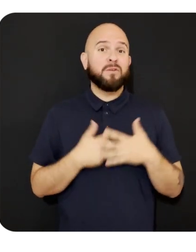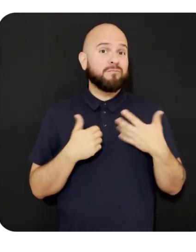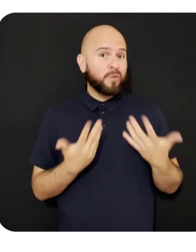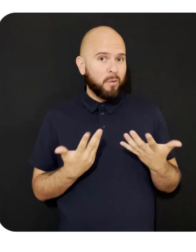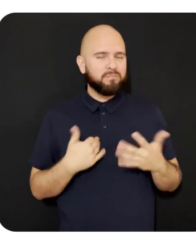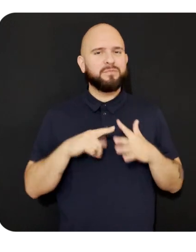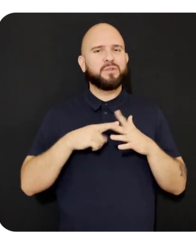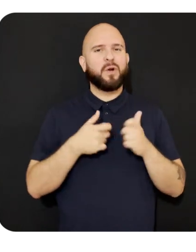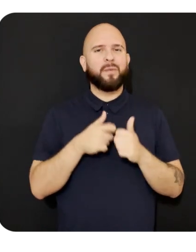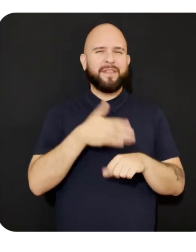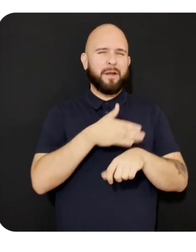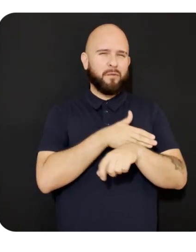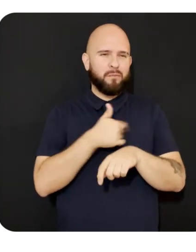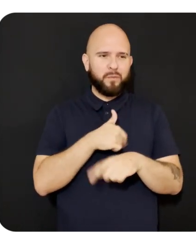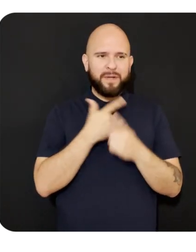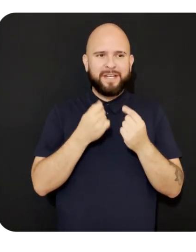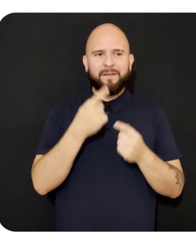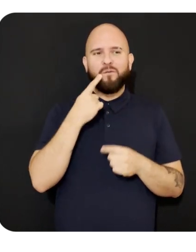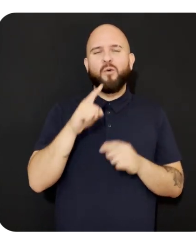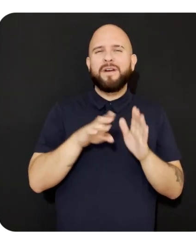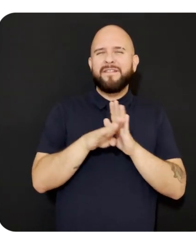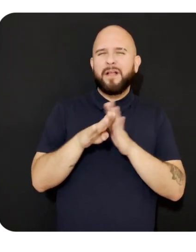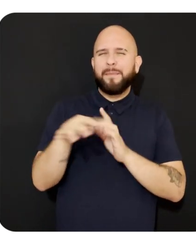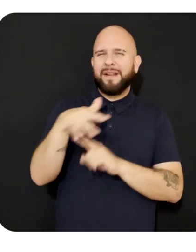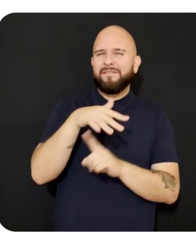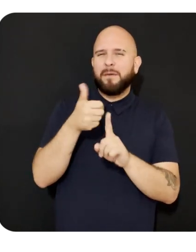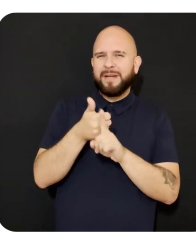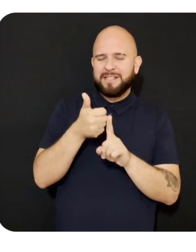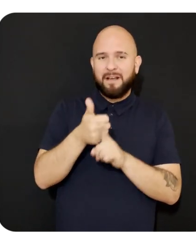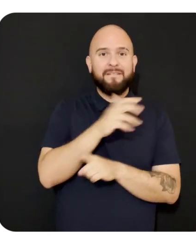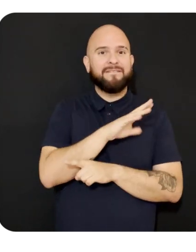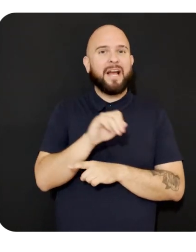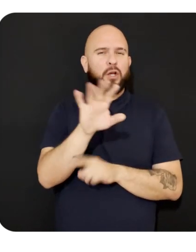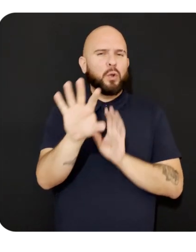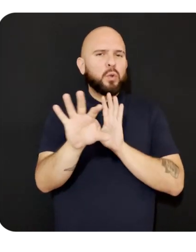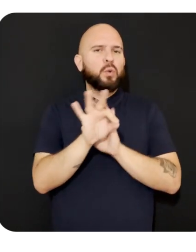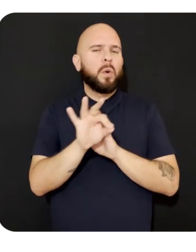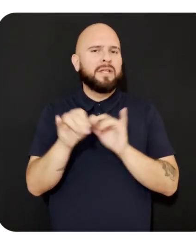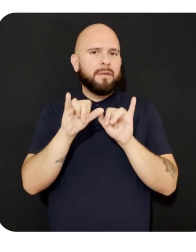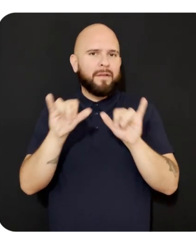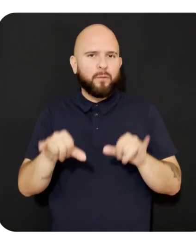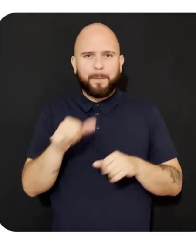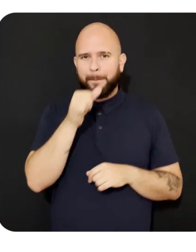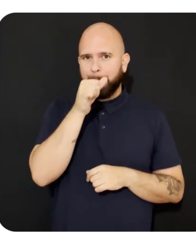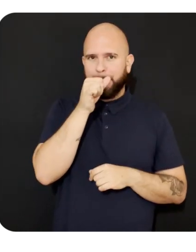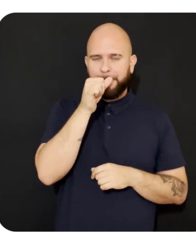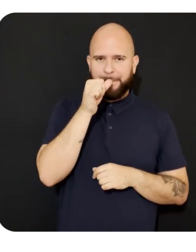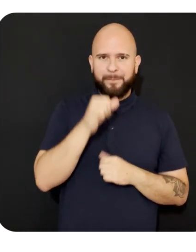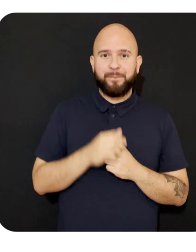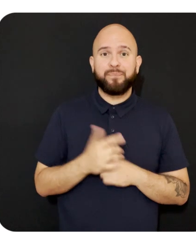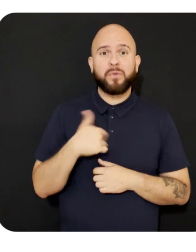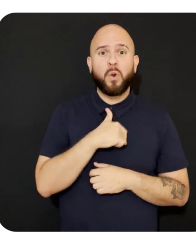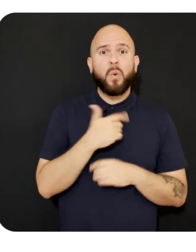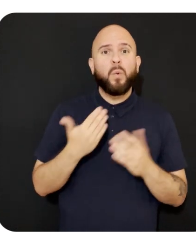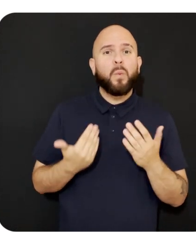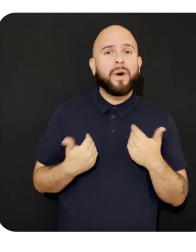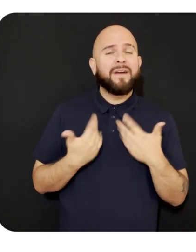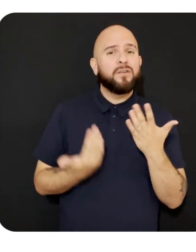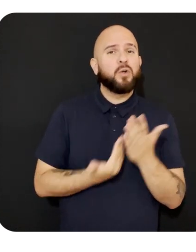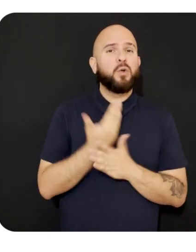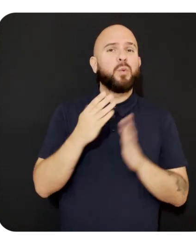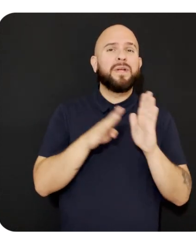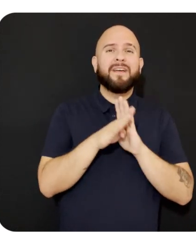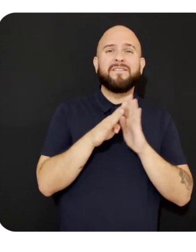with the improvements we've made to the development environment and your choice of platform. We have a brand new developer center,